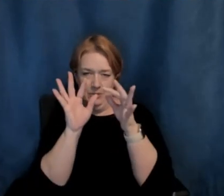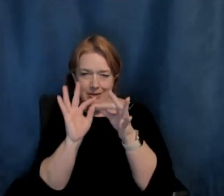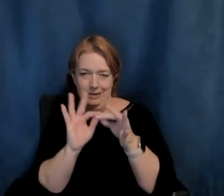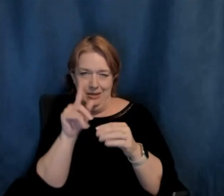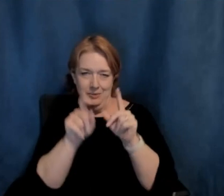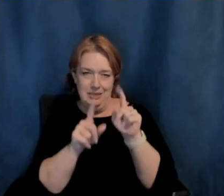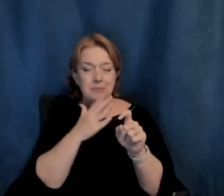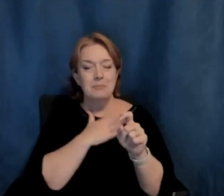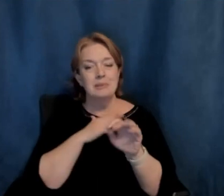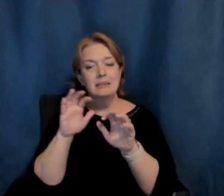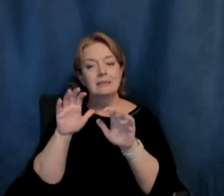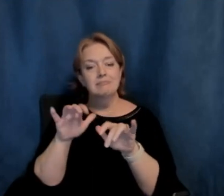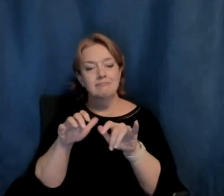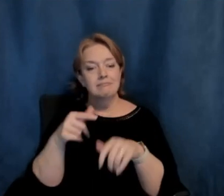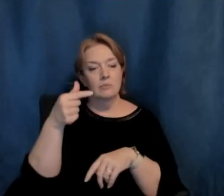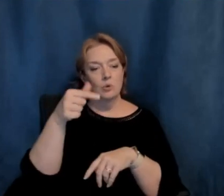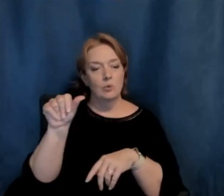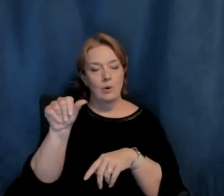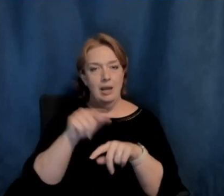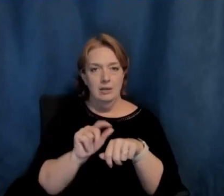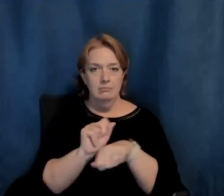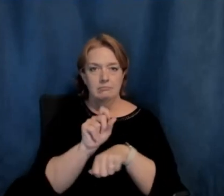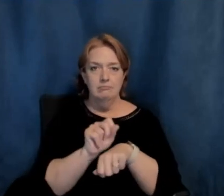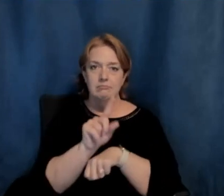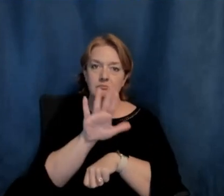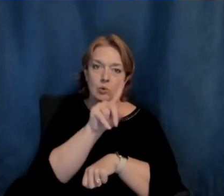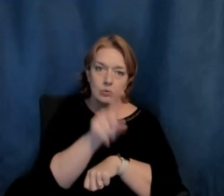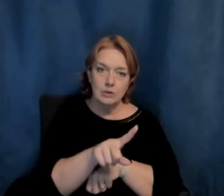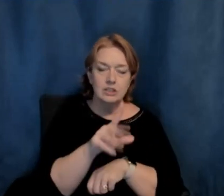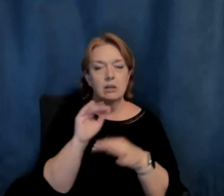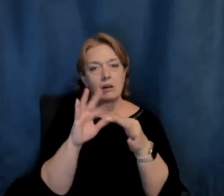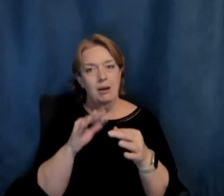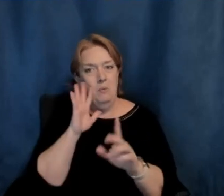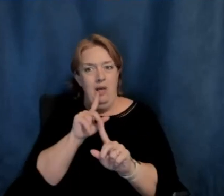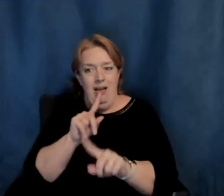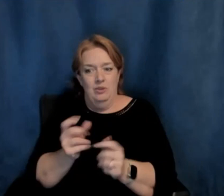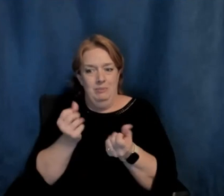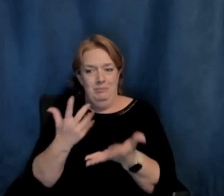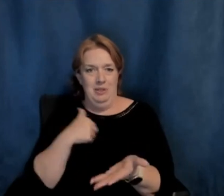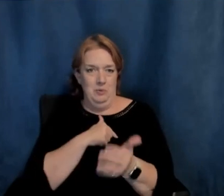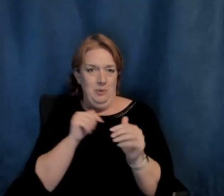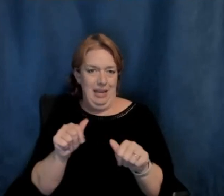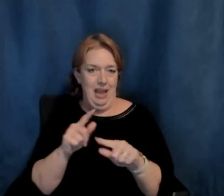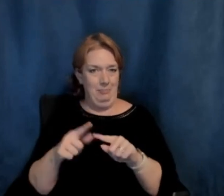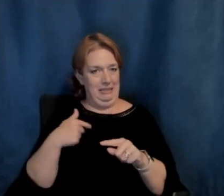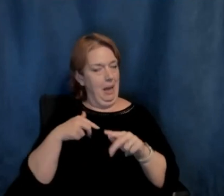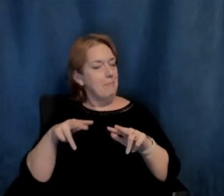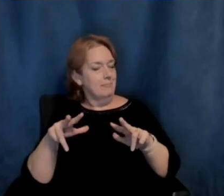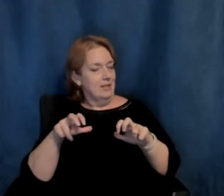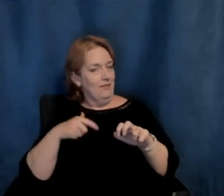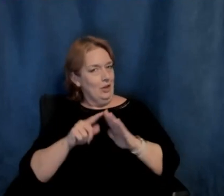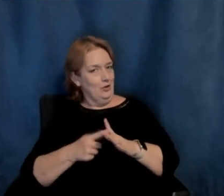please use the Q&A box to send your questions or comments in, and we'll get to as many as we can. But I'm going to selfishly start with one of my own.